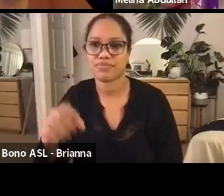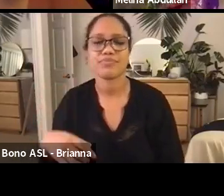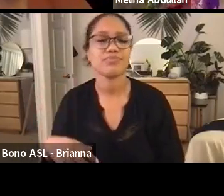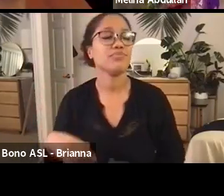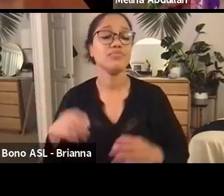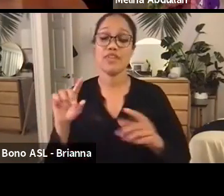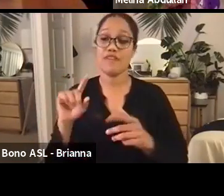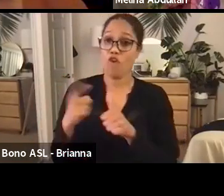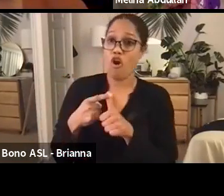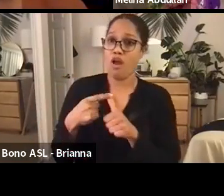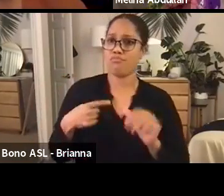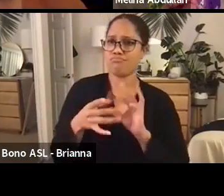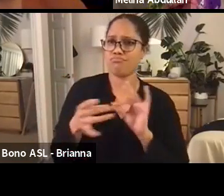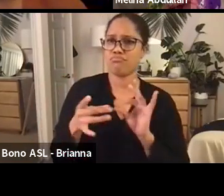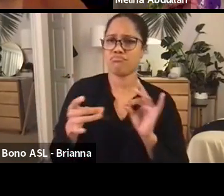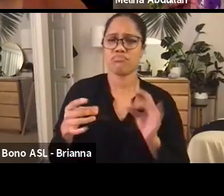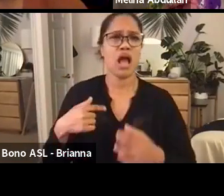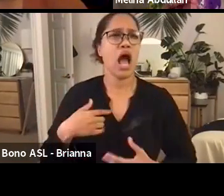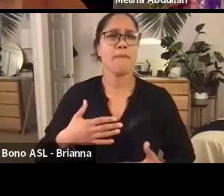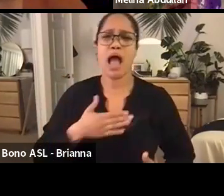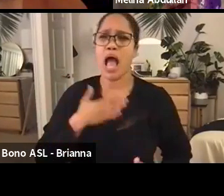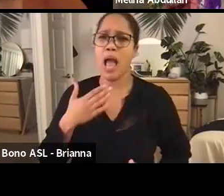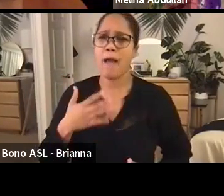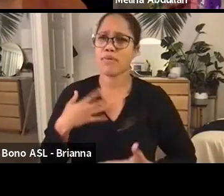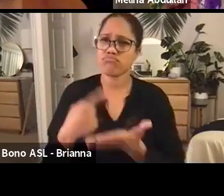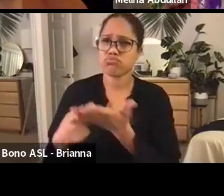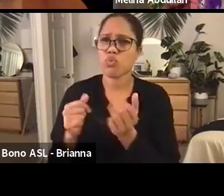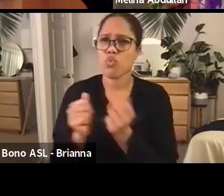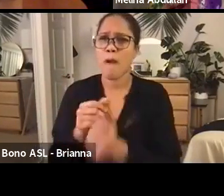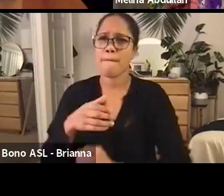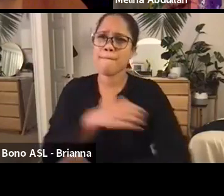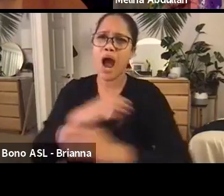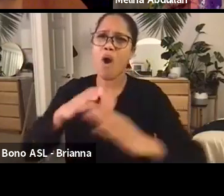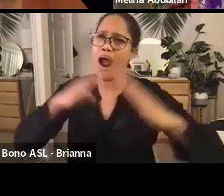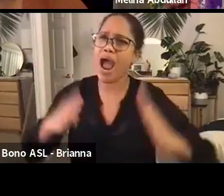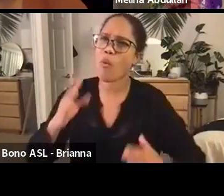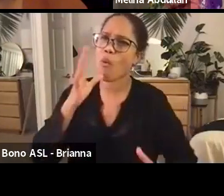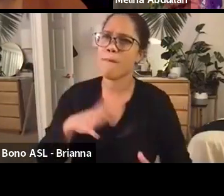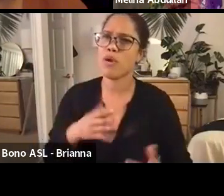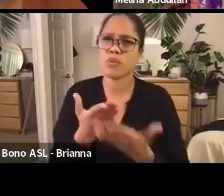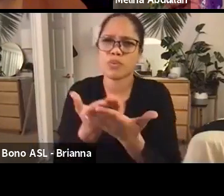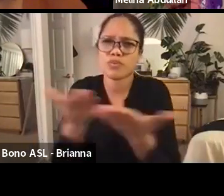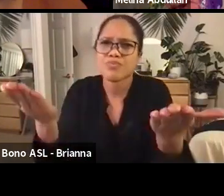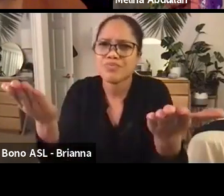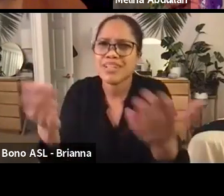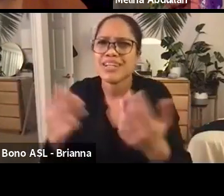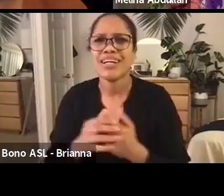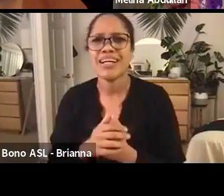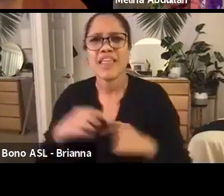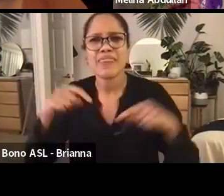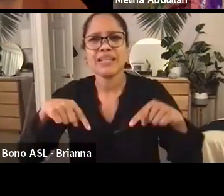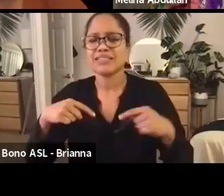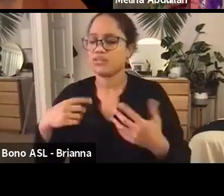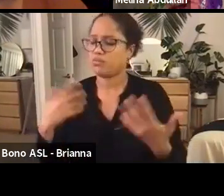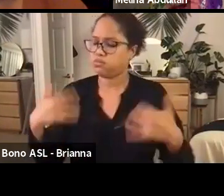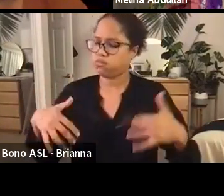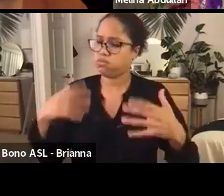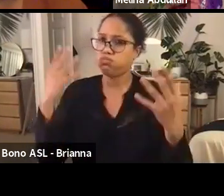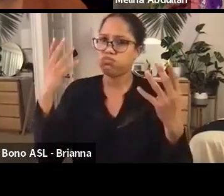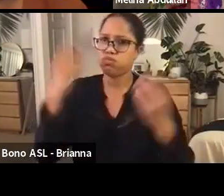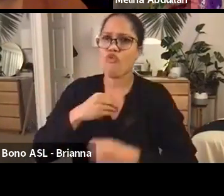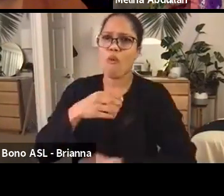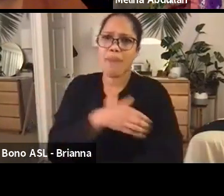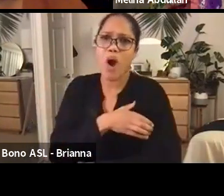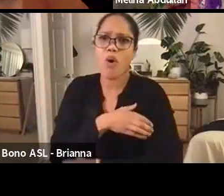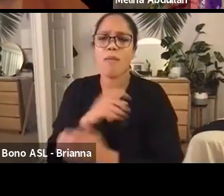all of you are incredible. Um, and this is just such a powerful moment of time. And I see the behind